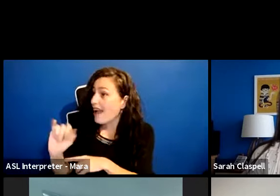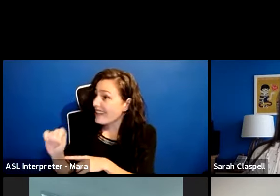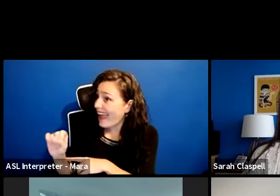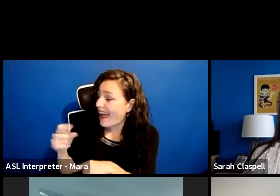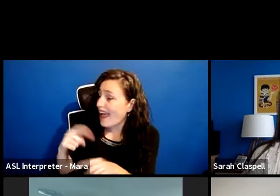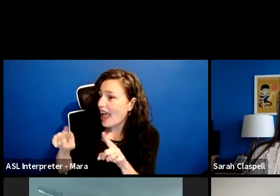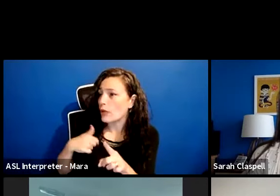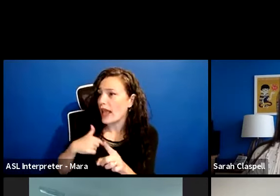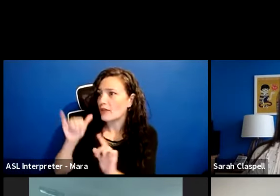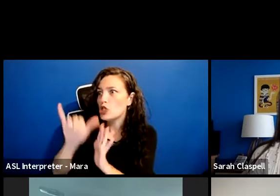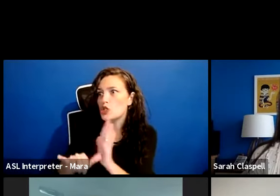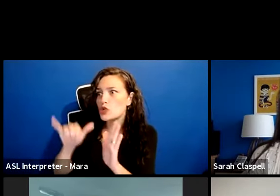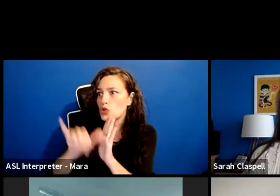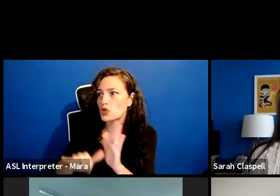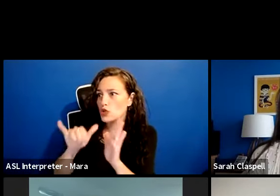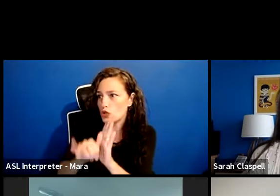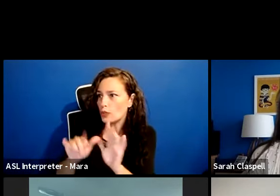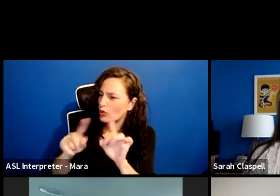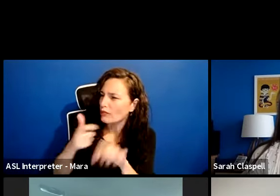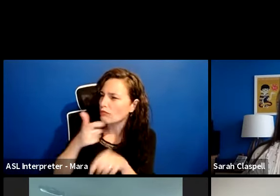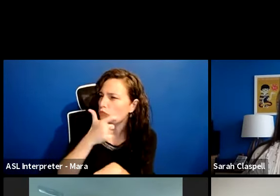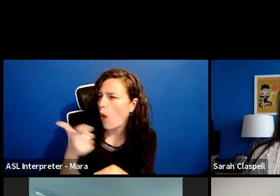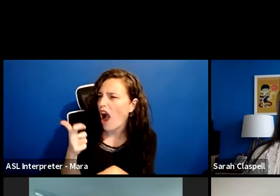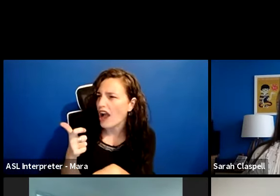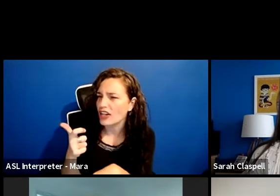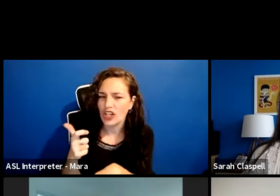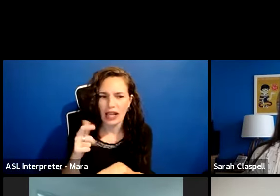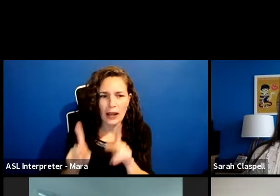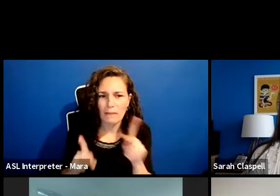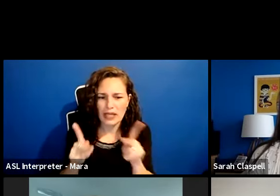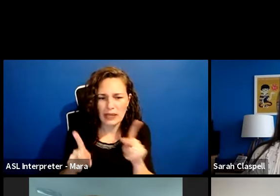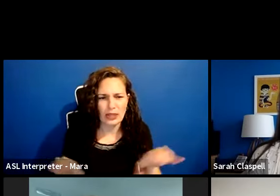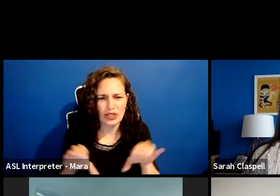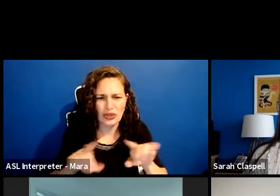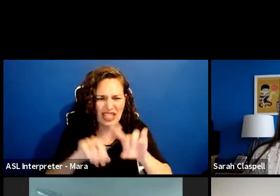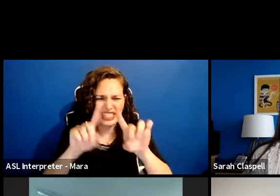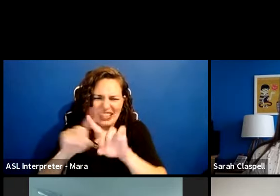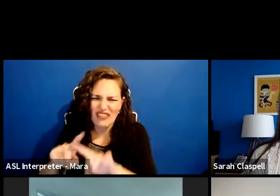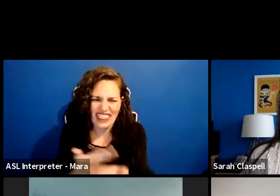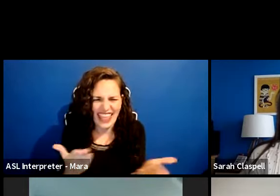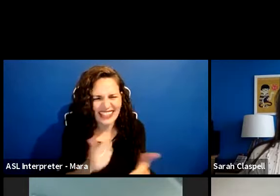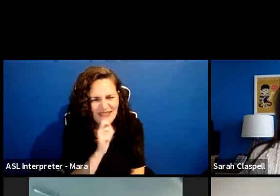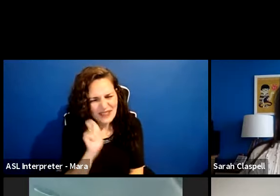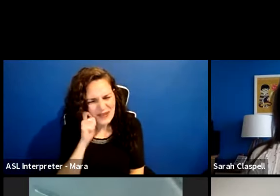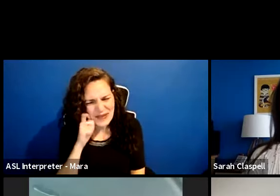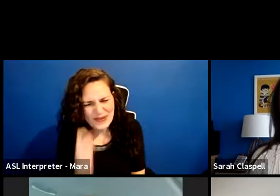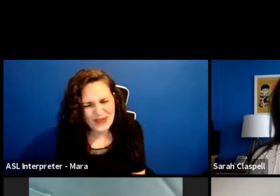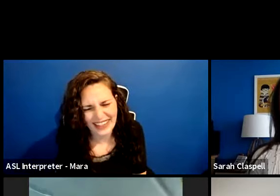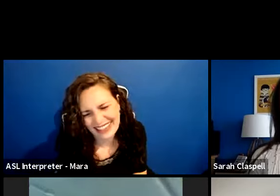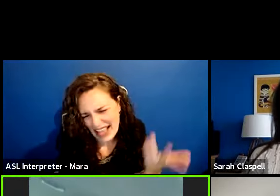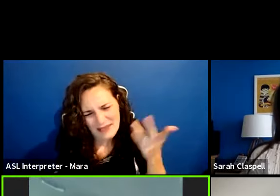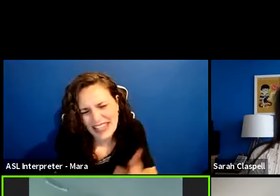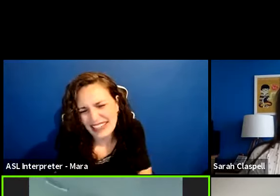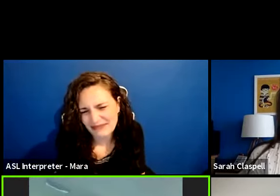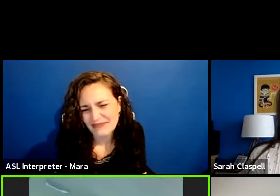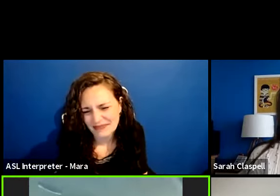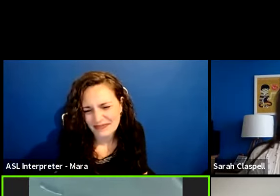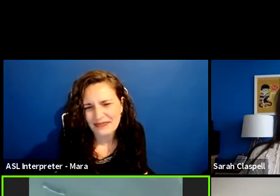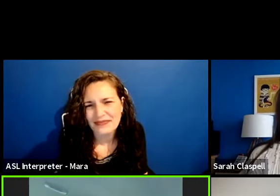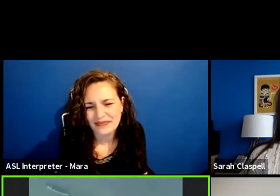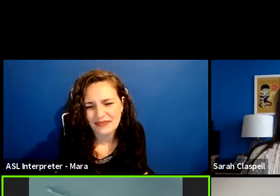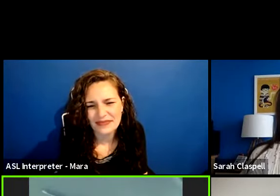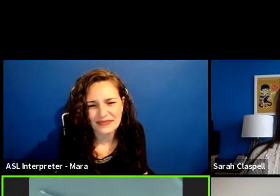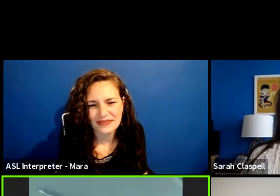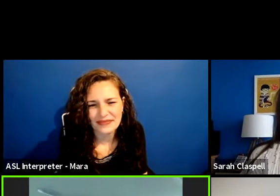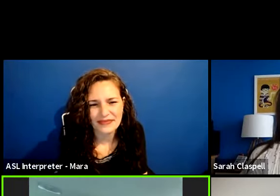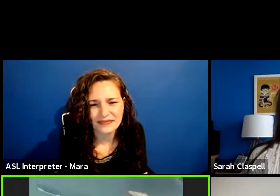of like YouTube videos to watch of people just doing fails and things. Cause we're cool. You know, that's the kind of thing we enjoy. Yeah. We can't, we